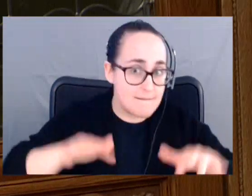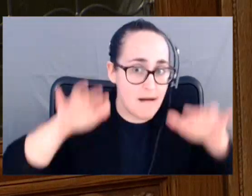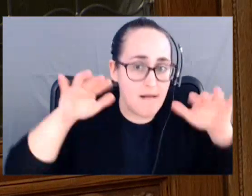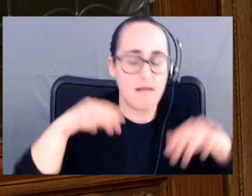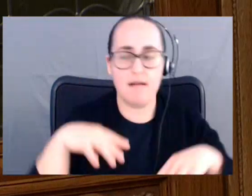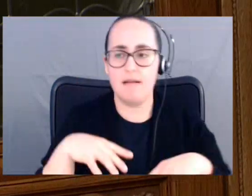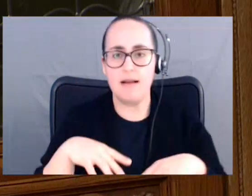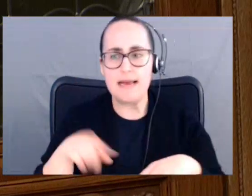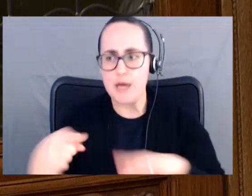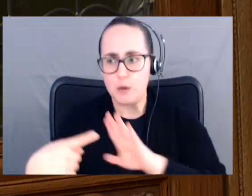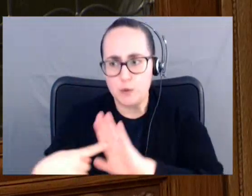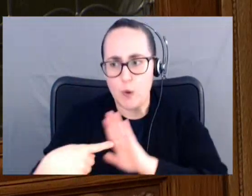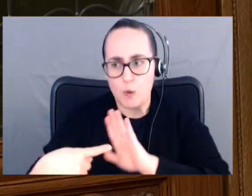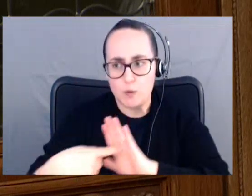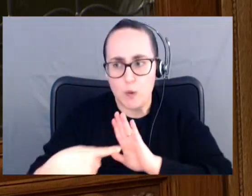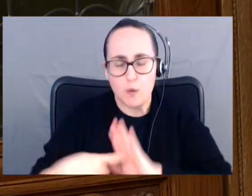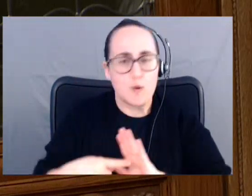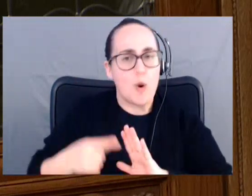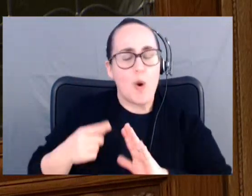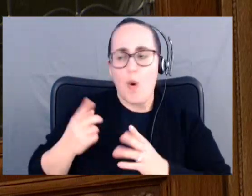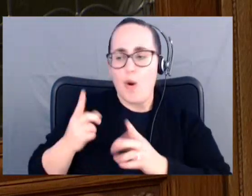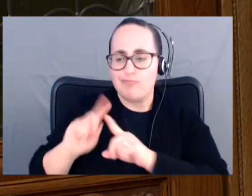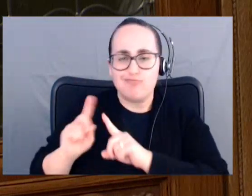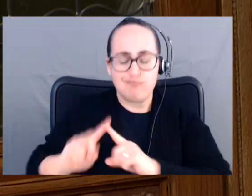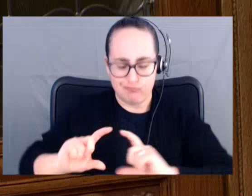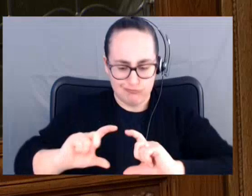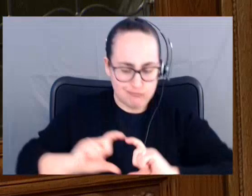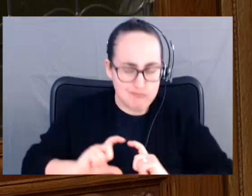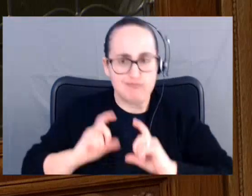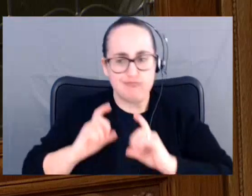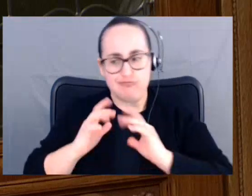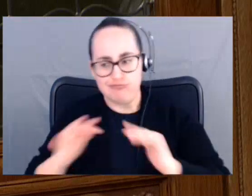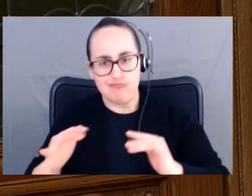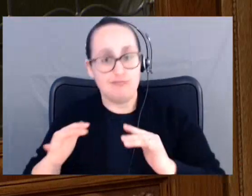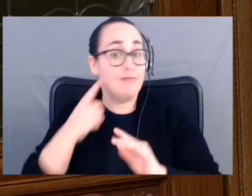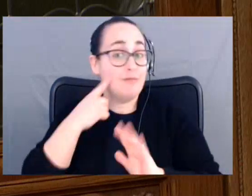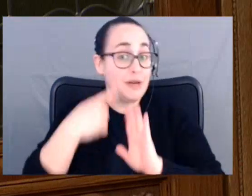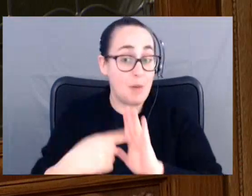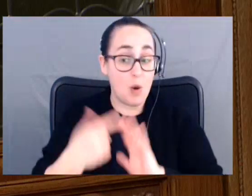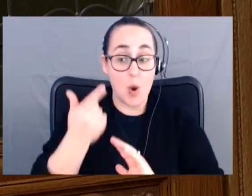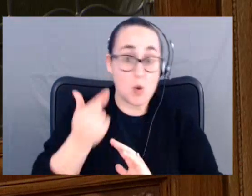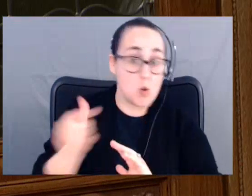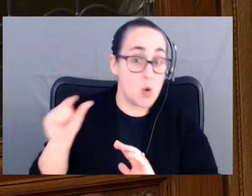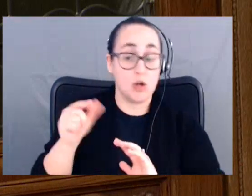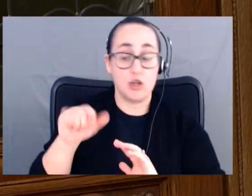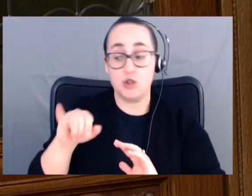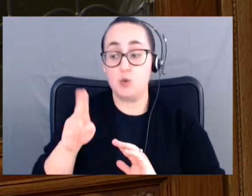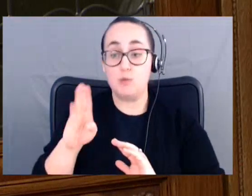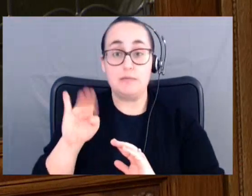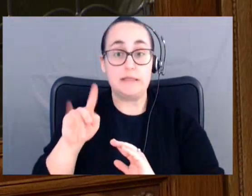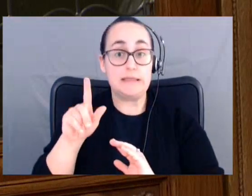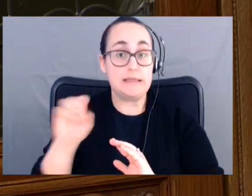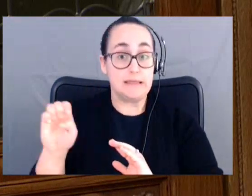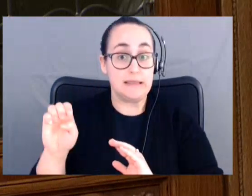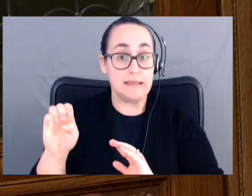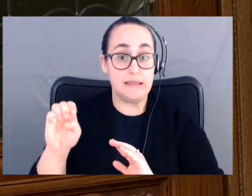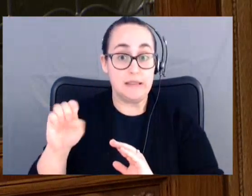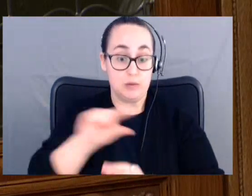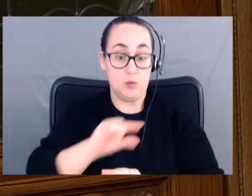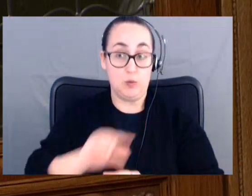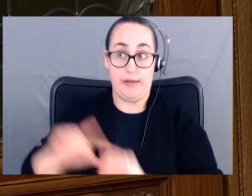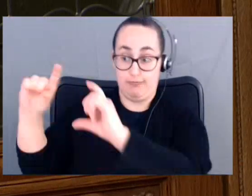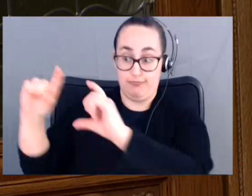talked about receiving the Queen Elizabeth Golden Jubilee Medal in 2013. He shared with me about his long, rich history with the BC NDP.